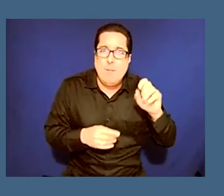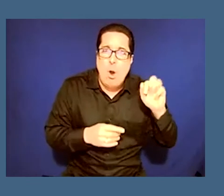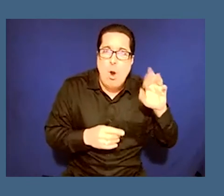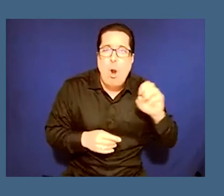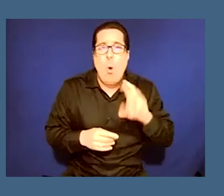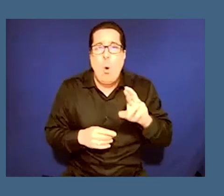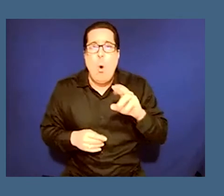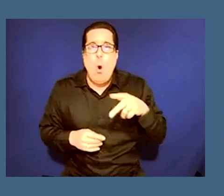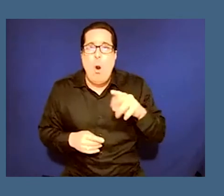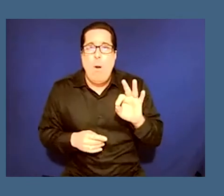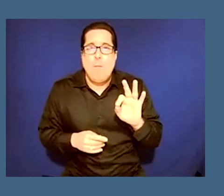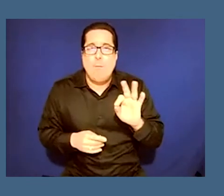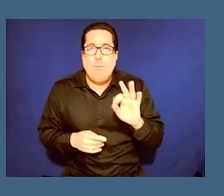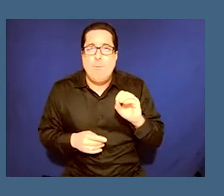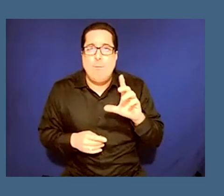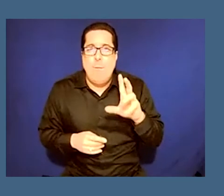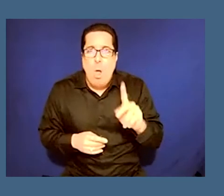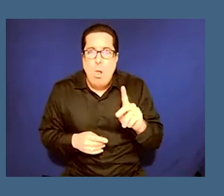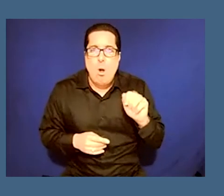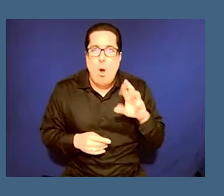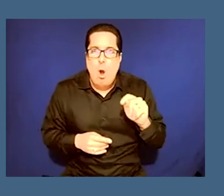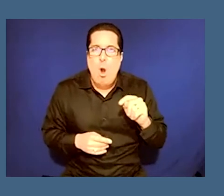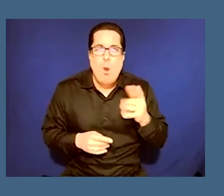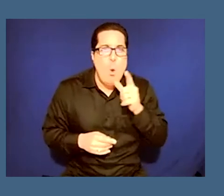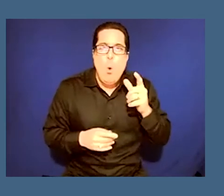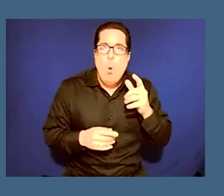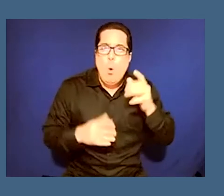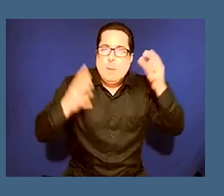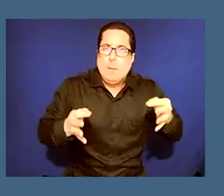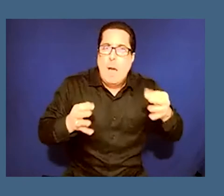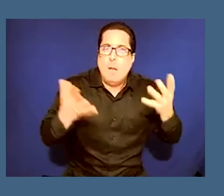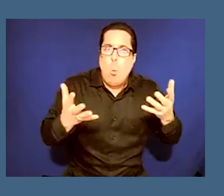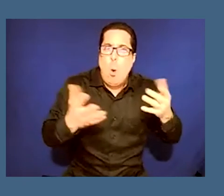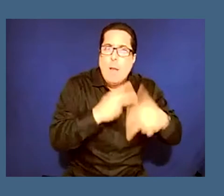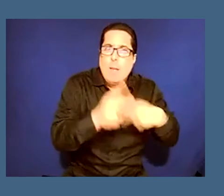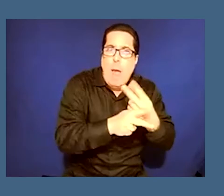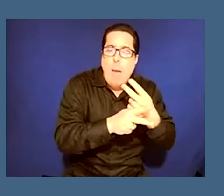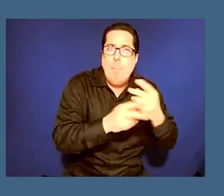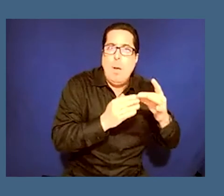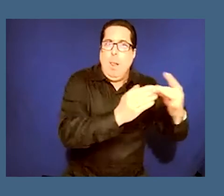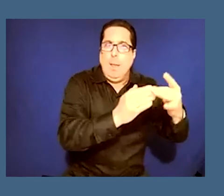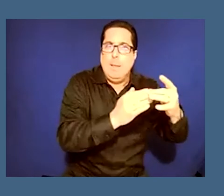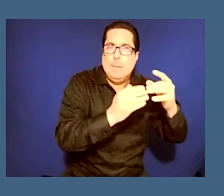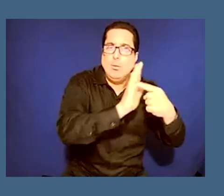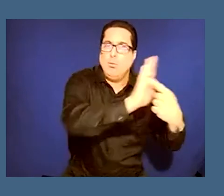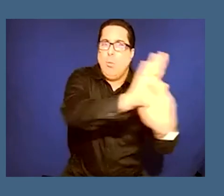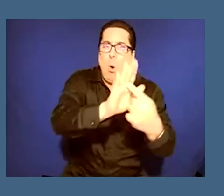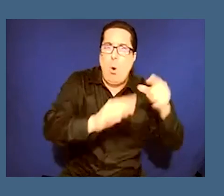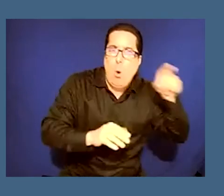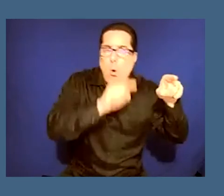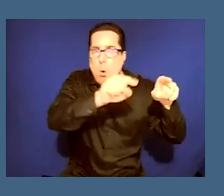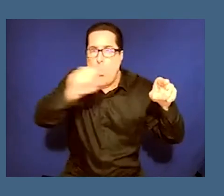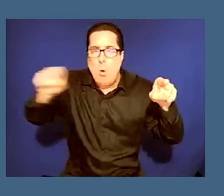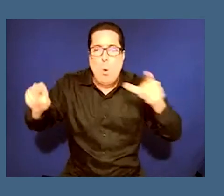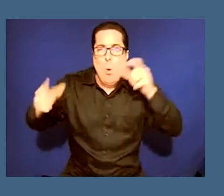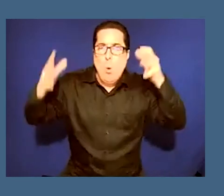gets to be an artist right and so leela um i'd love to have you join in on this right in terms of um